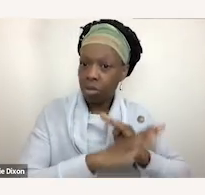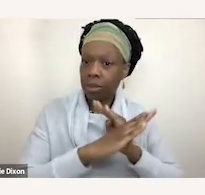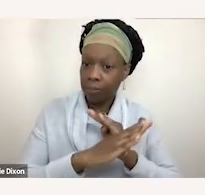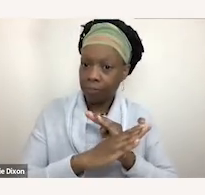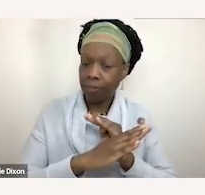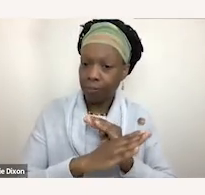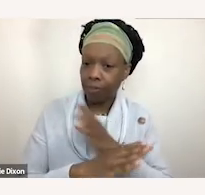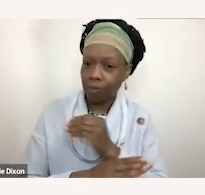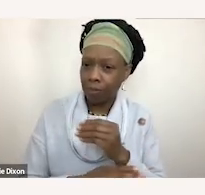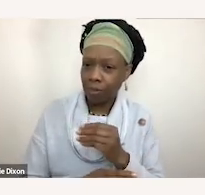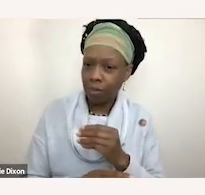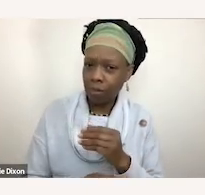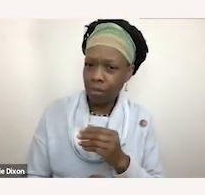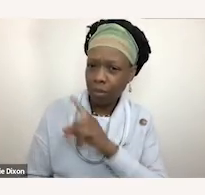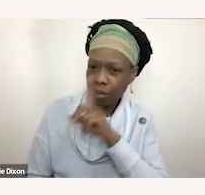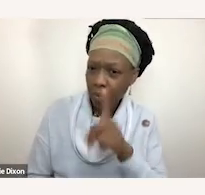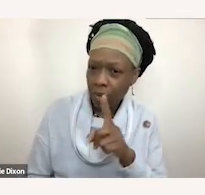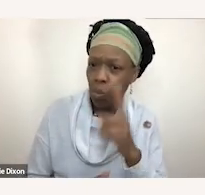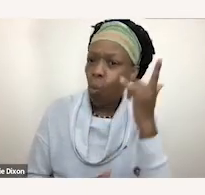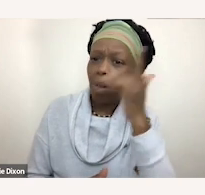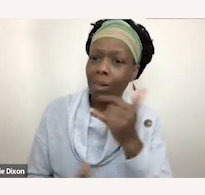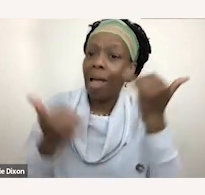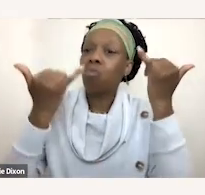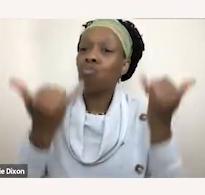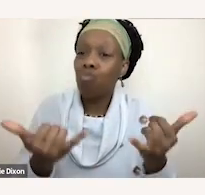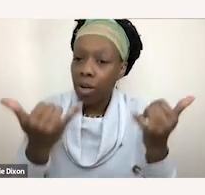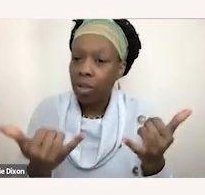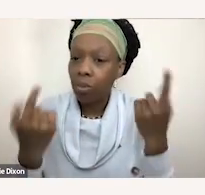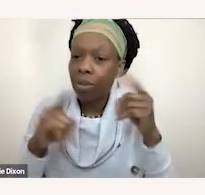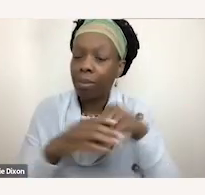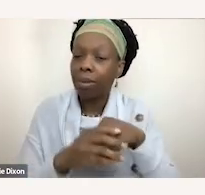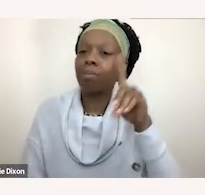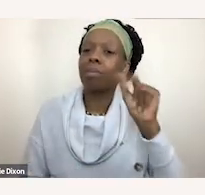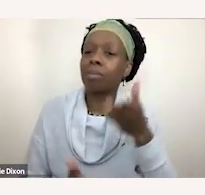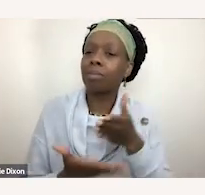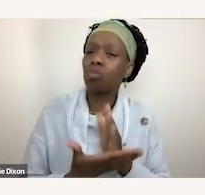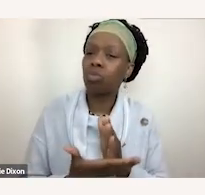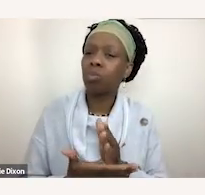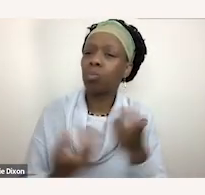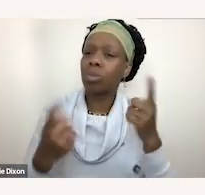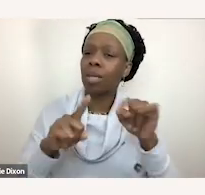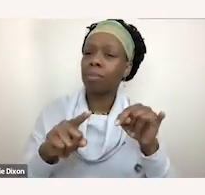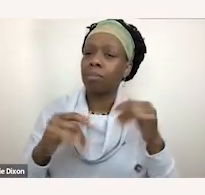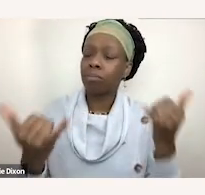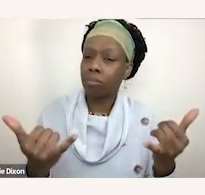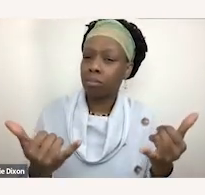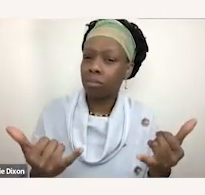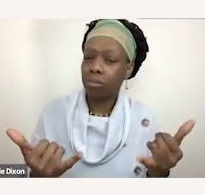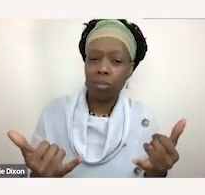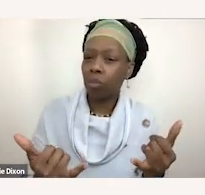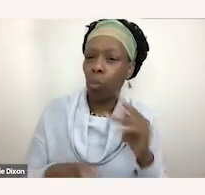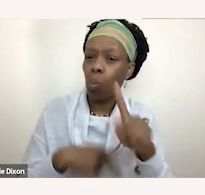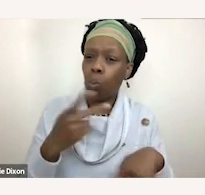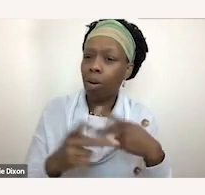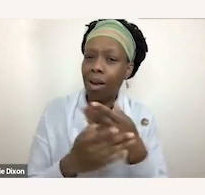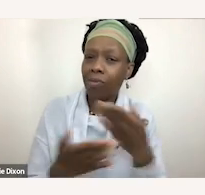current scope of the disability rights movement what's going on right now what um what are things that disabled folks are